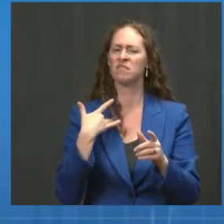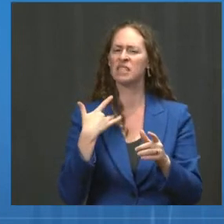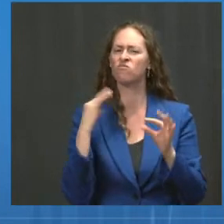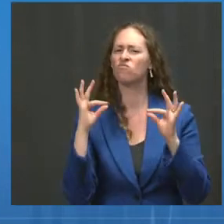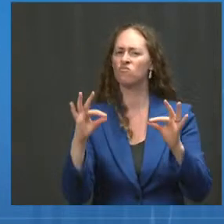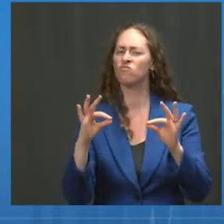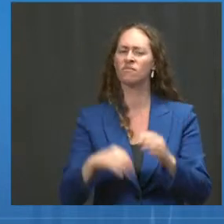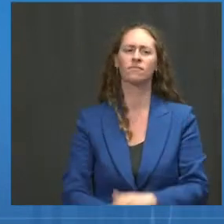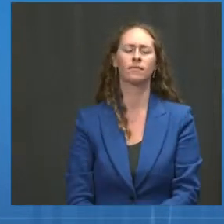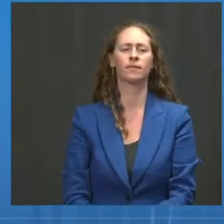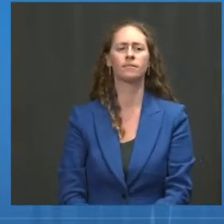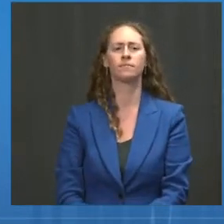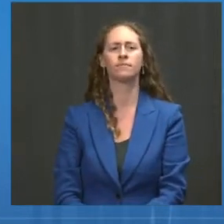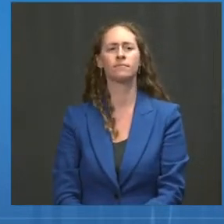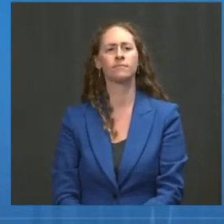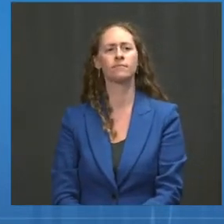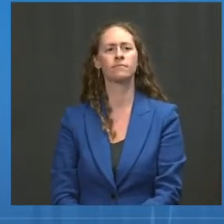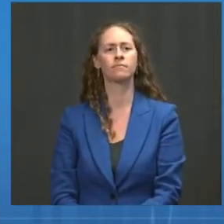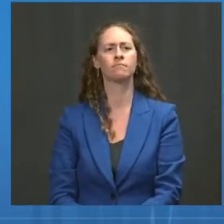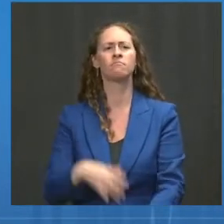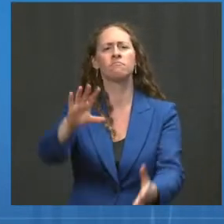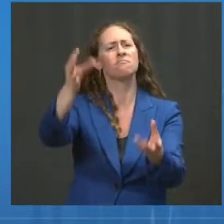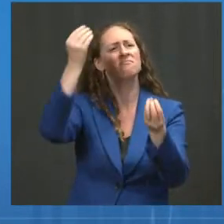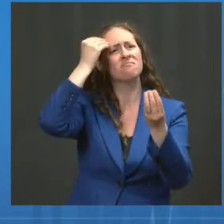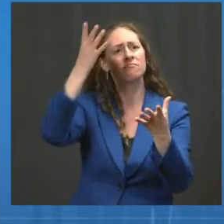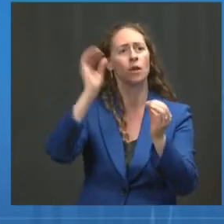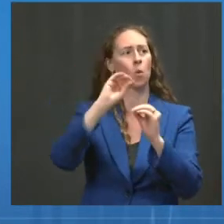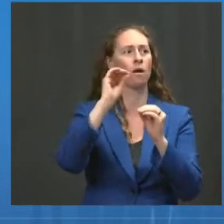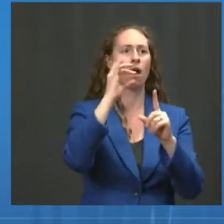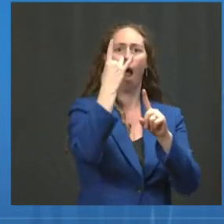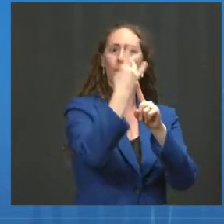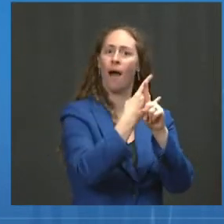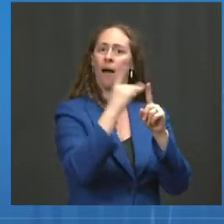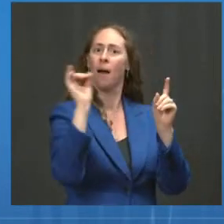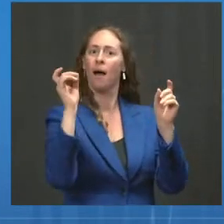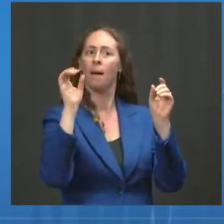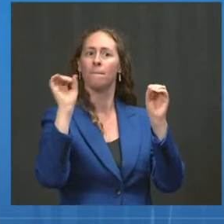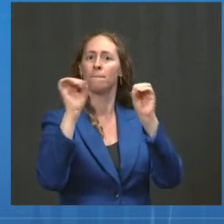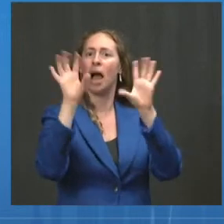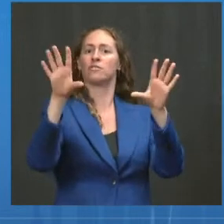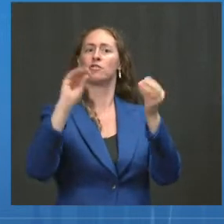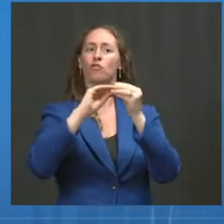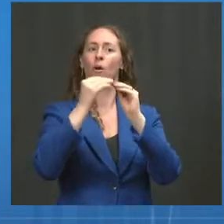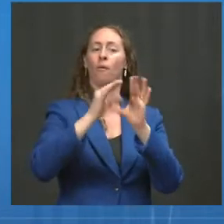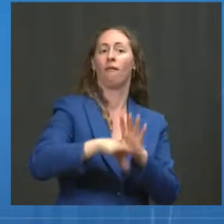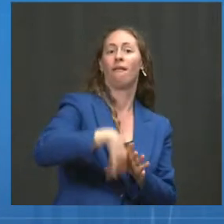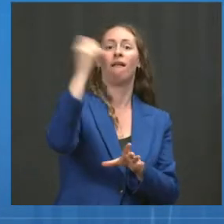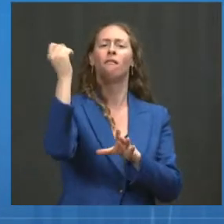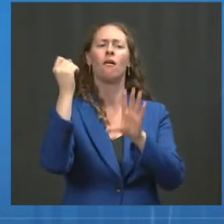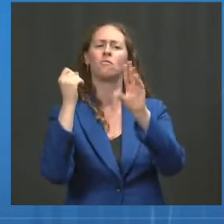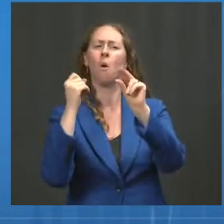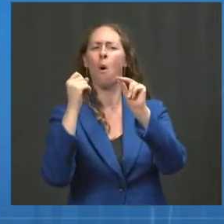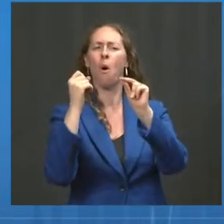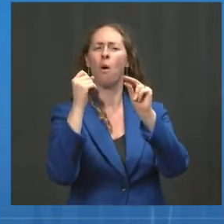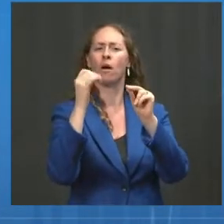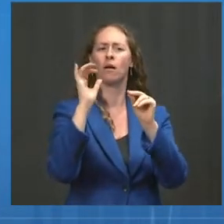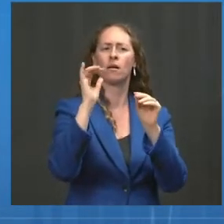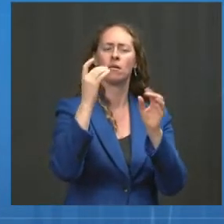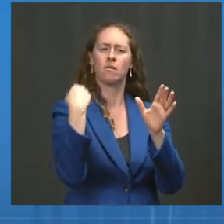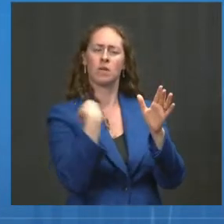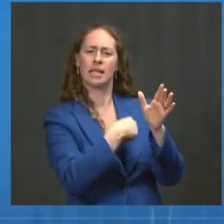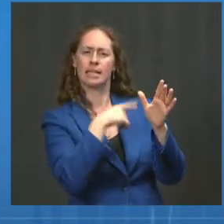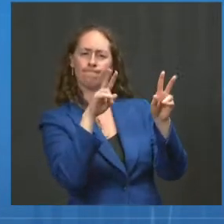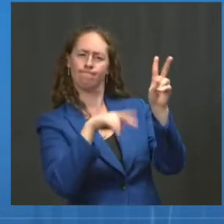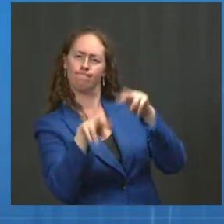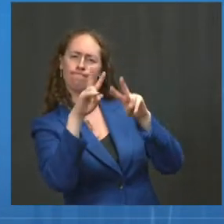nothing magical about this number. Could it have been one week earlier, one week later? This is where judgment comes in. And it's why we split so